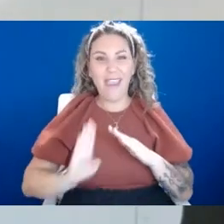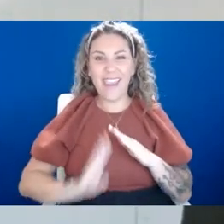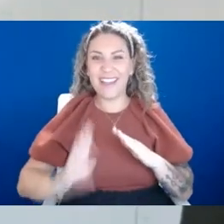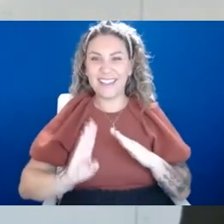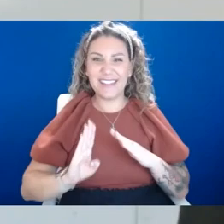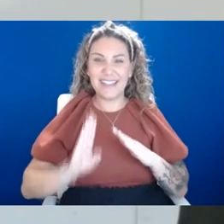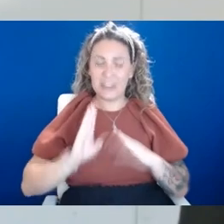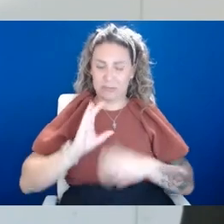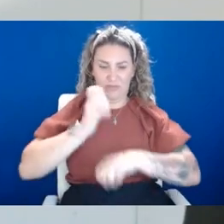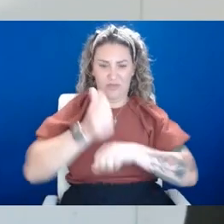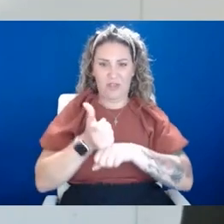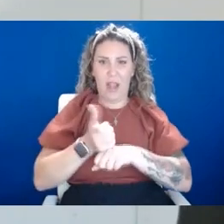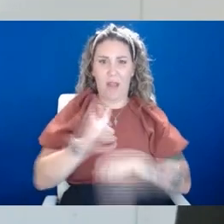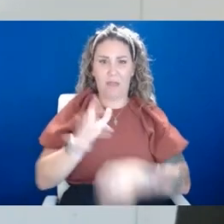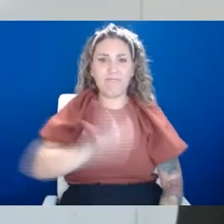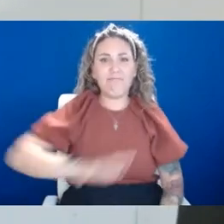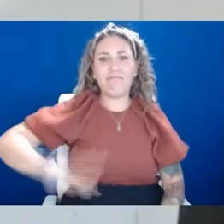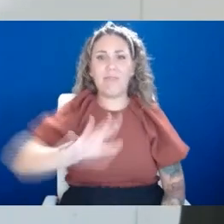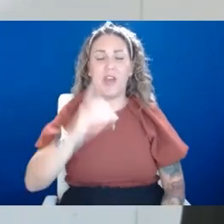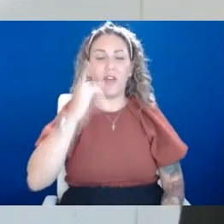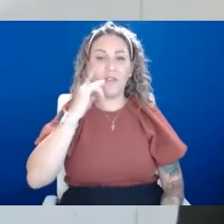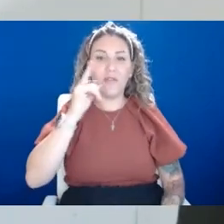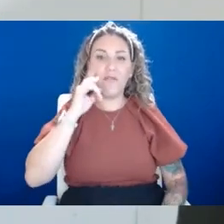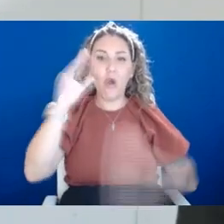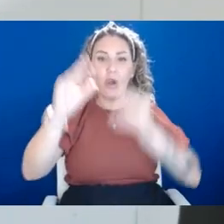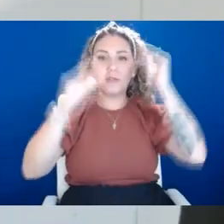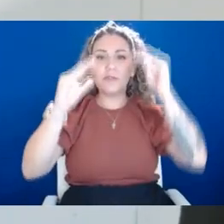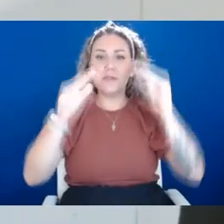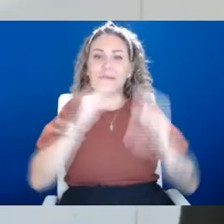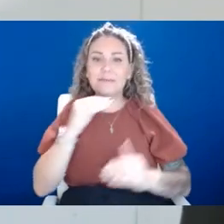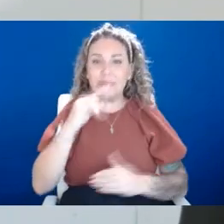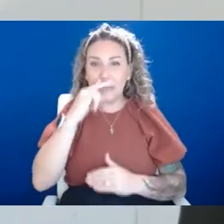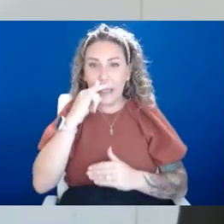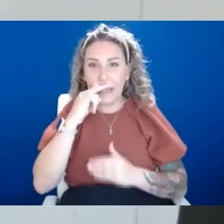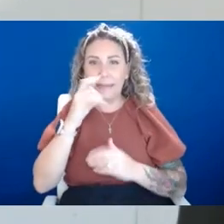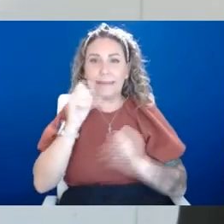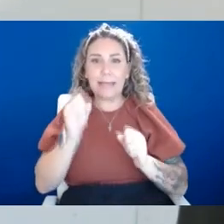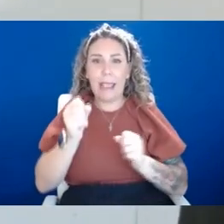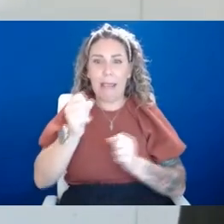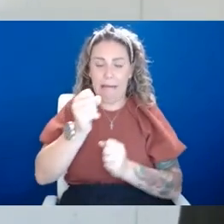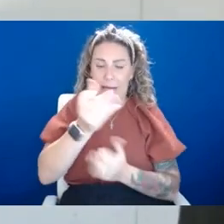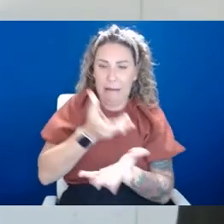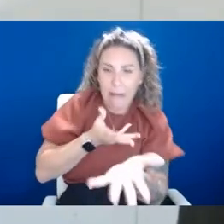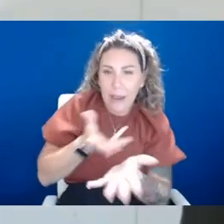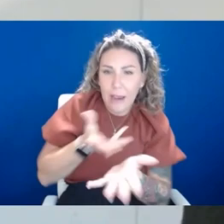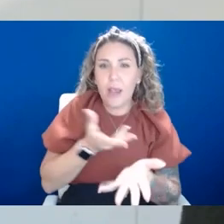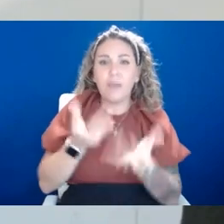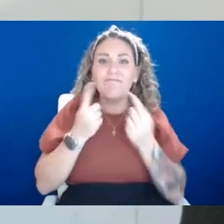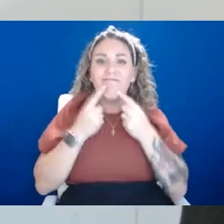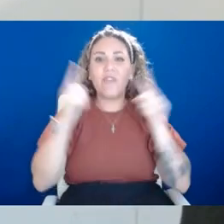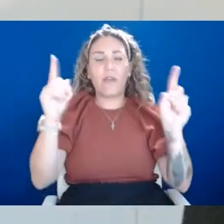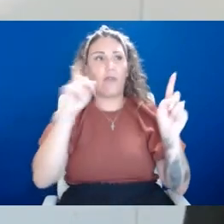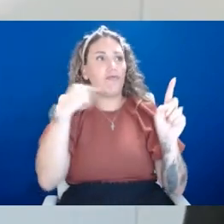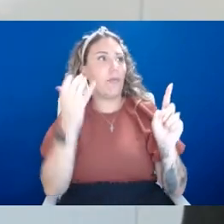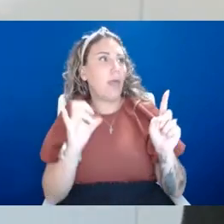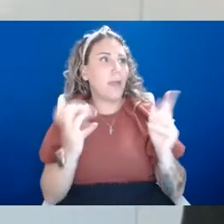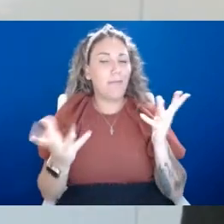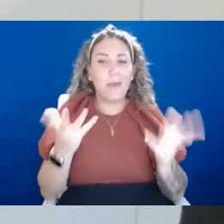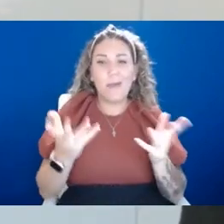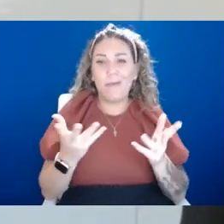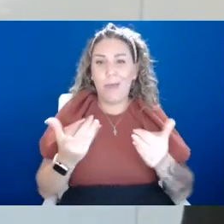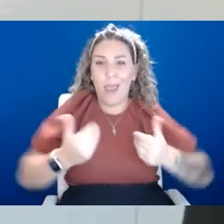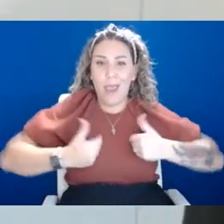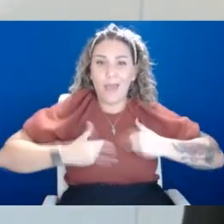space so that adults and kids can, can basically collaborate effectively. And that could look like, you know, just having this